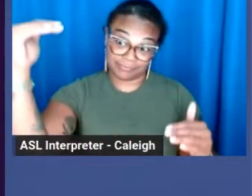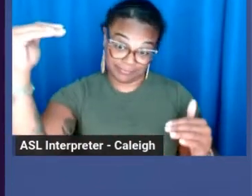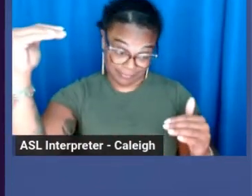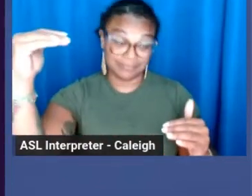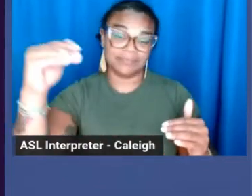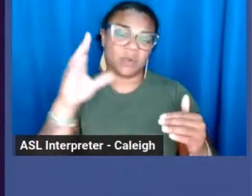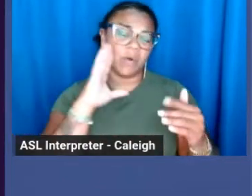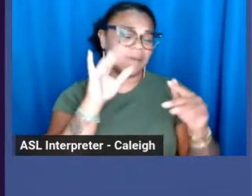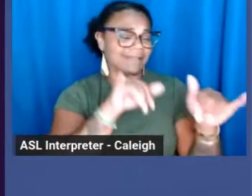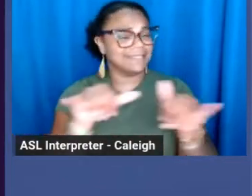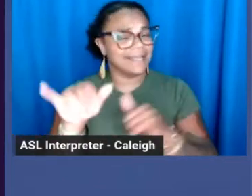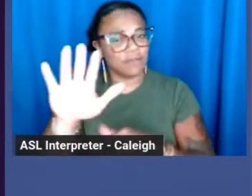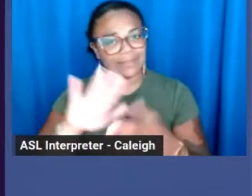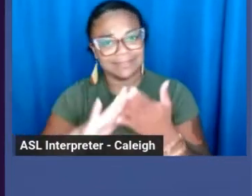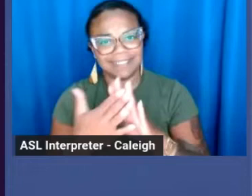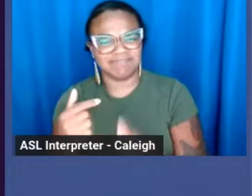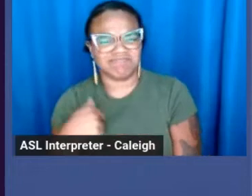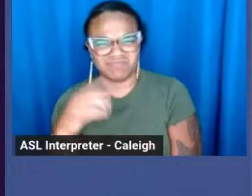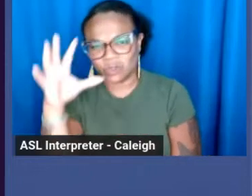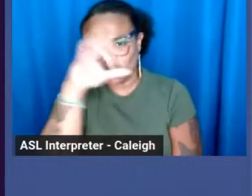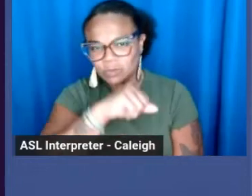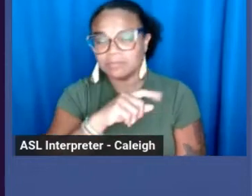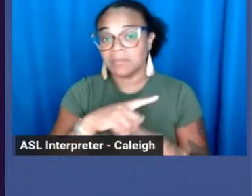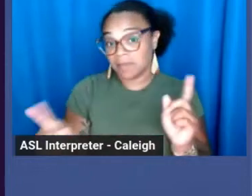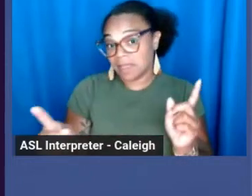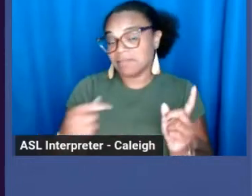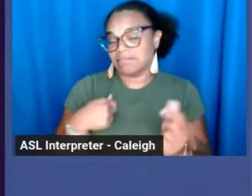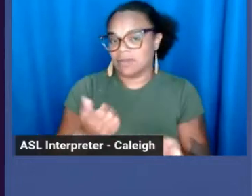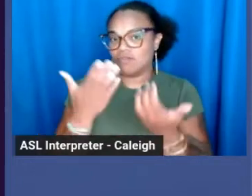but it helps to get the data to back it up.